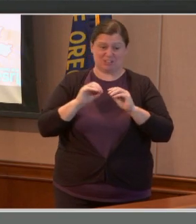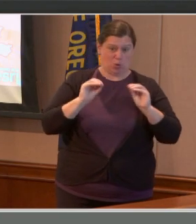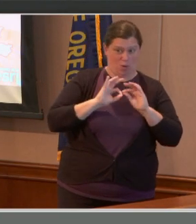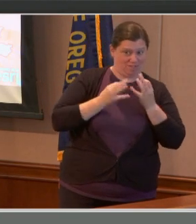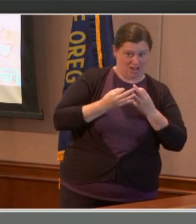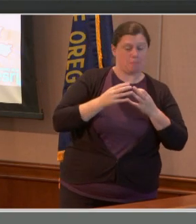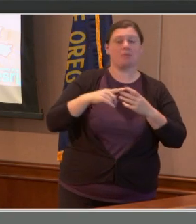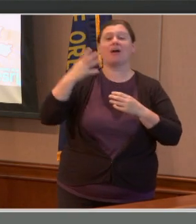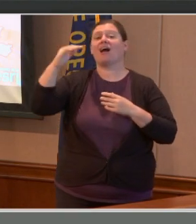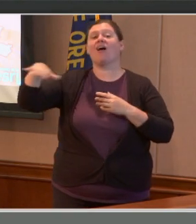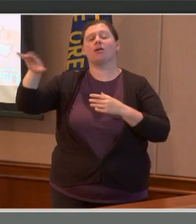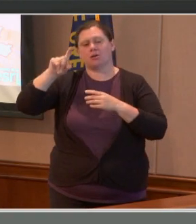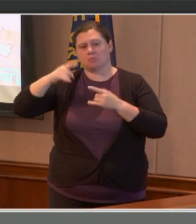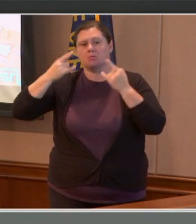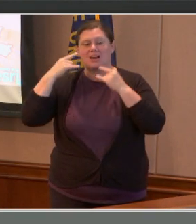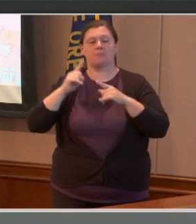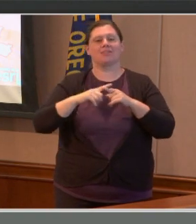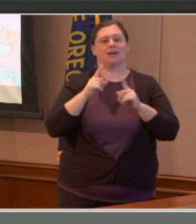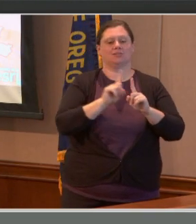distancing.